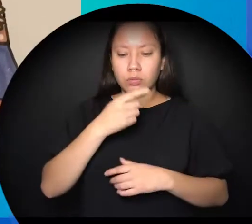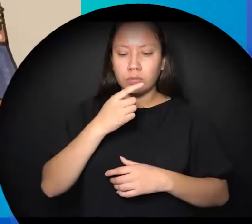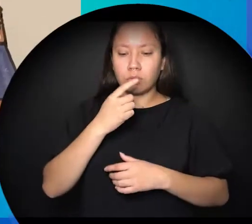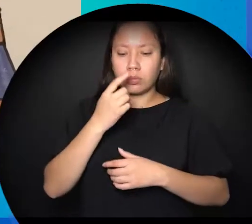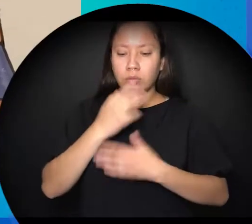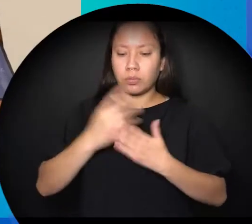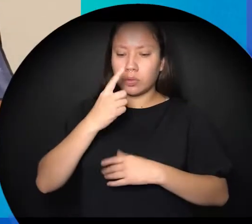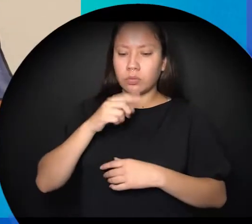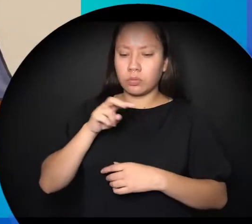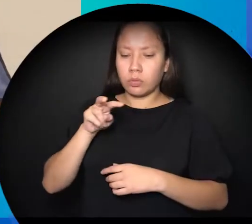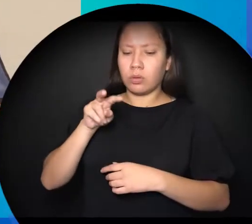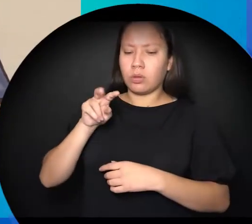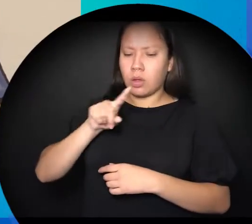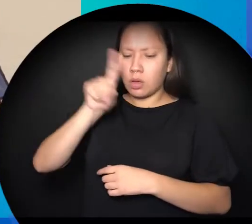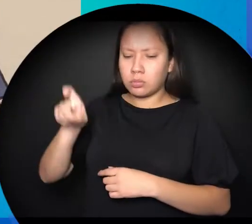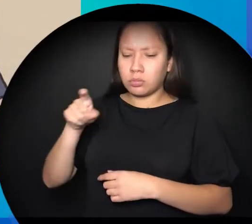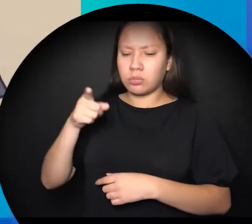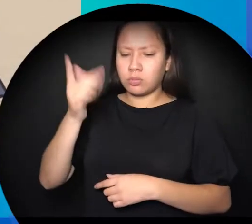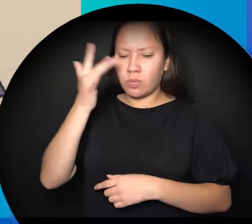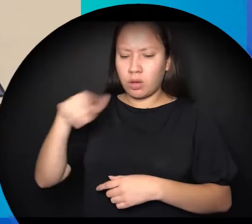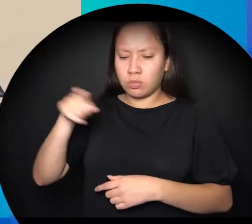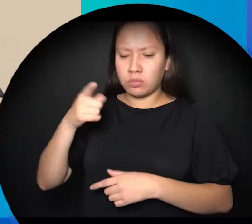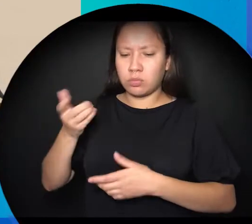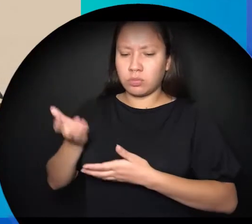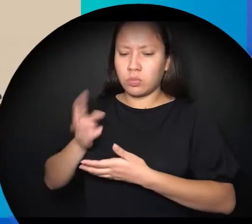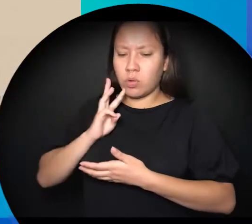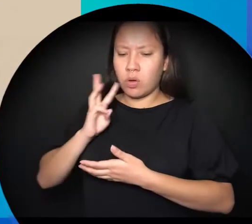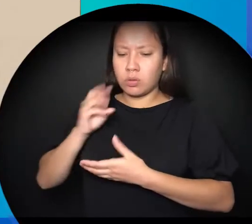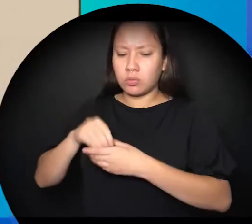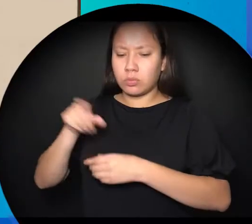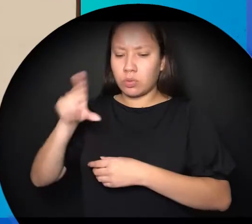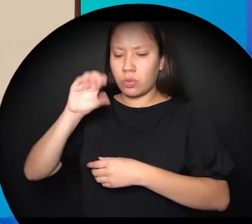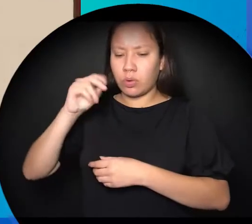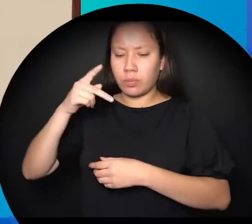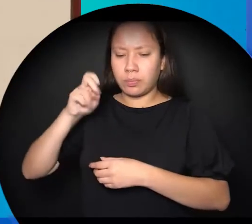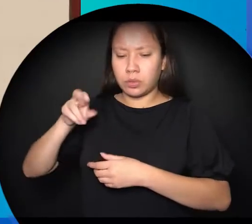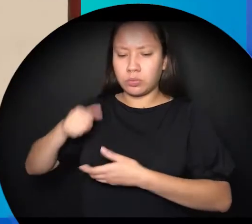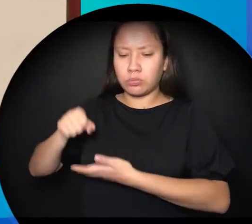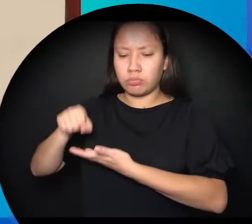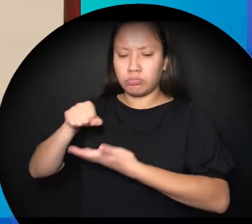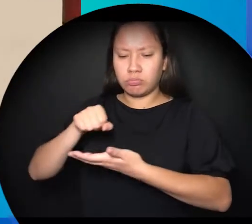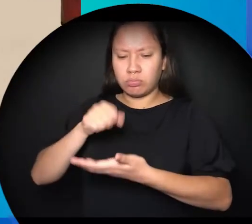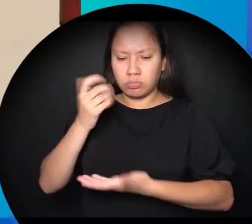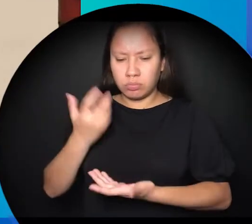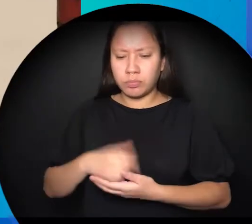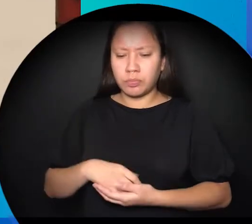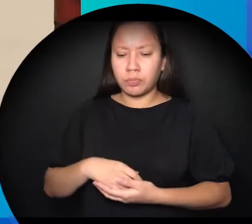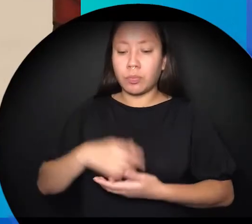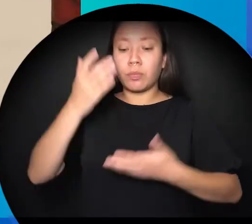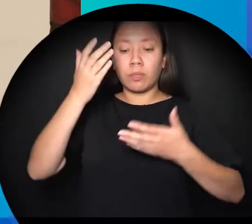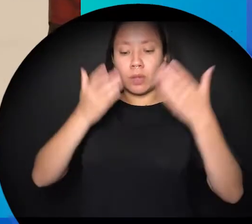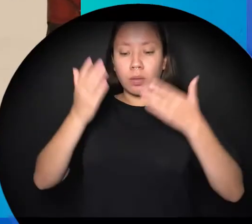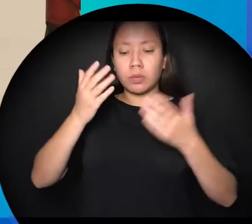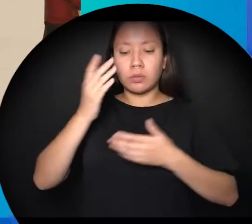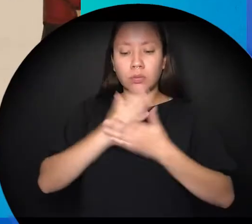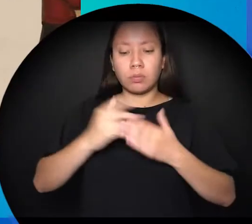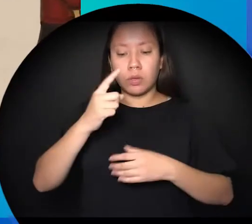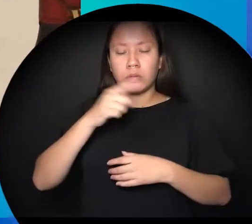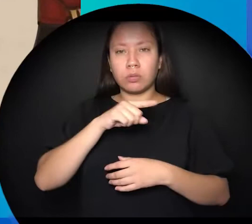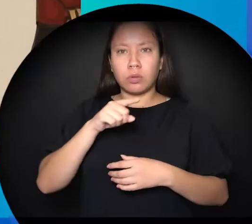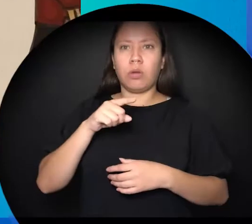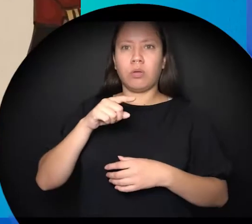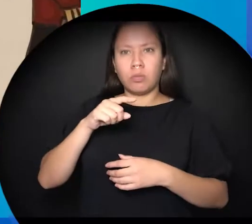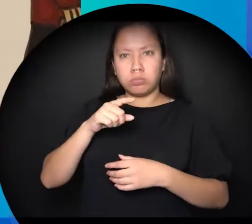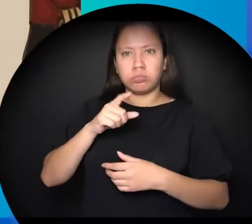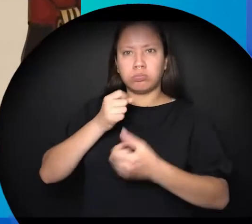wearing sneakers Nukomis carried a copper pail full of Nipi in one hand and a mixu staff